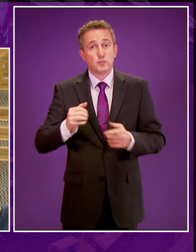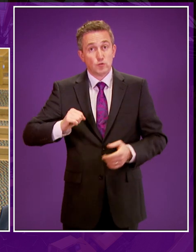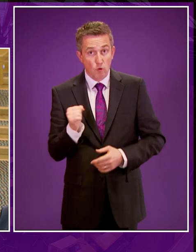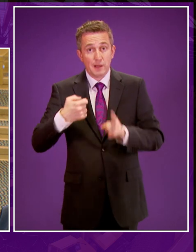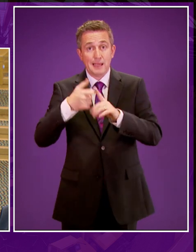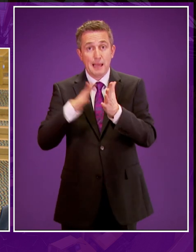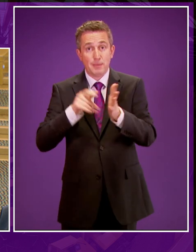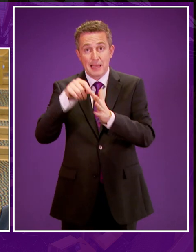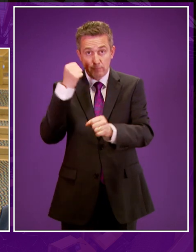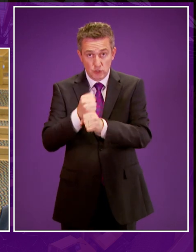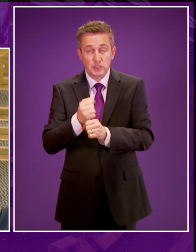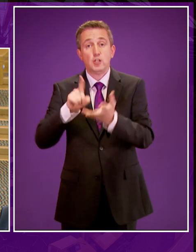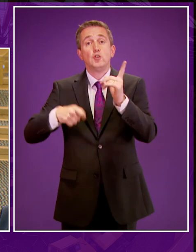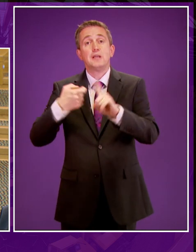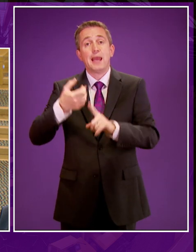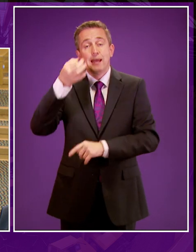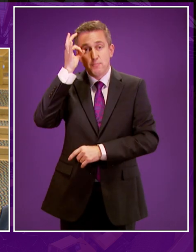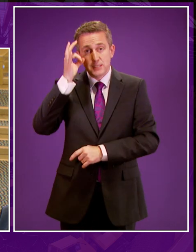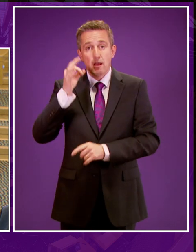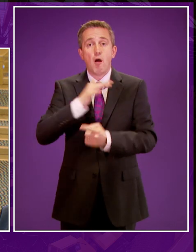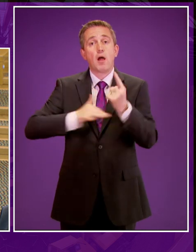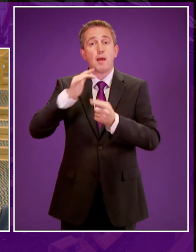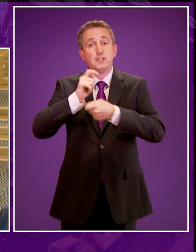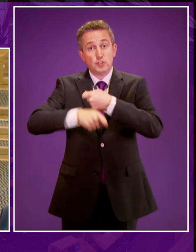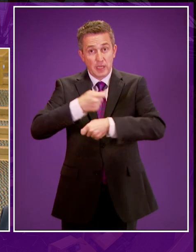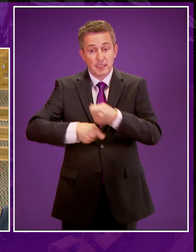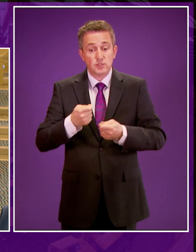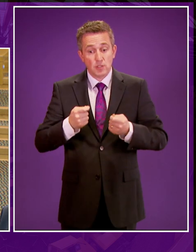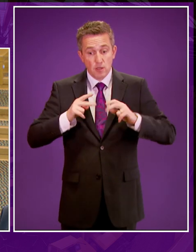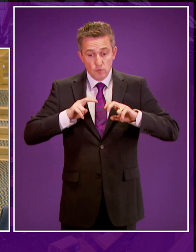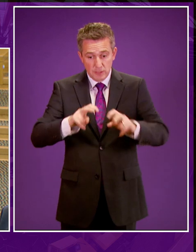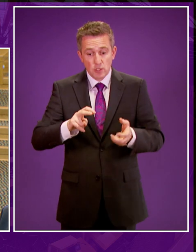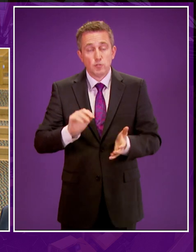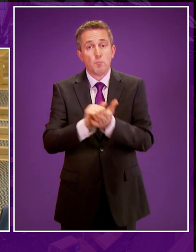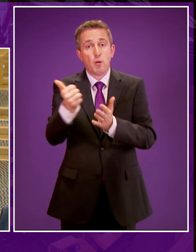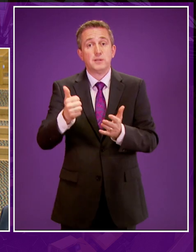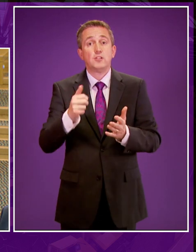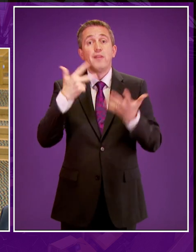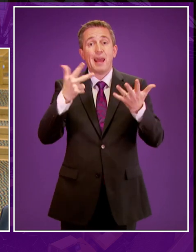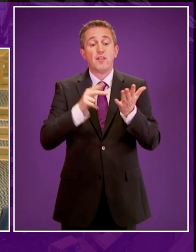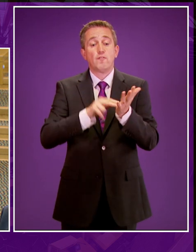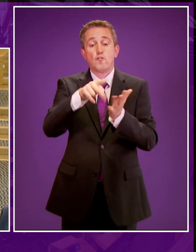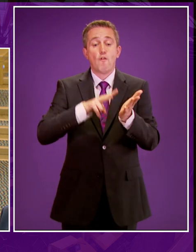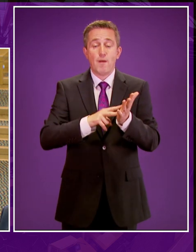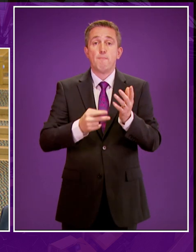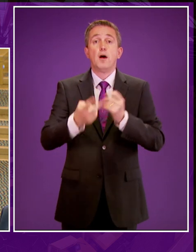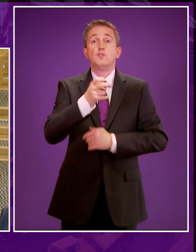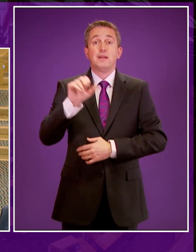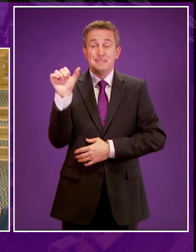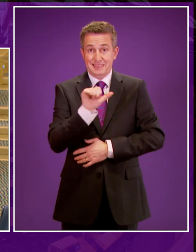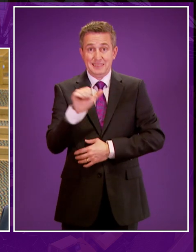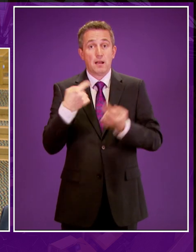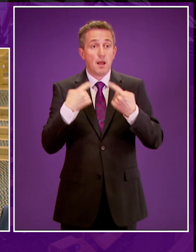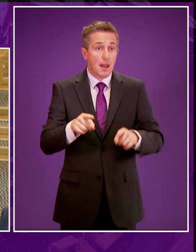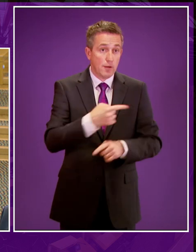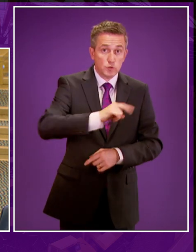KPMG and the UK Committee on Climate Change. The research reports were published in full on the 8th of November last year, allowing stakeholders and